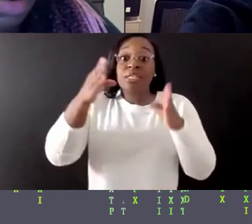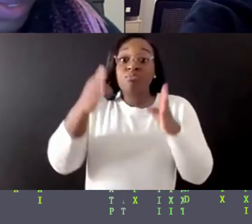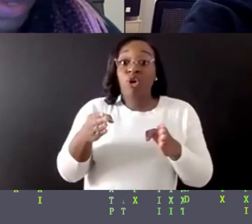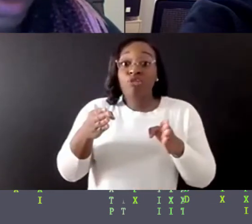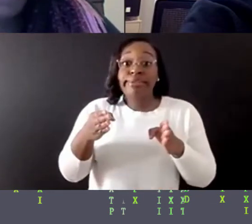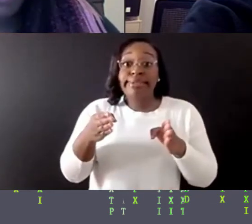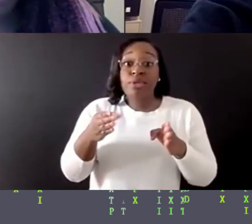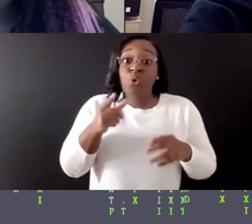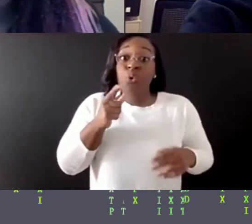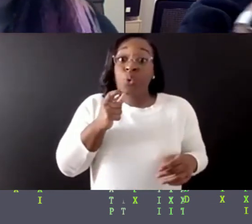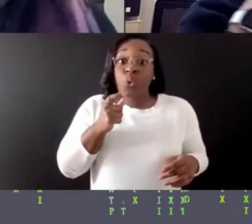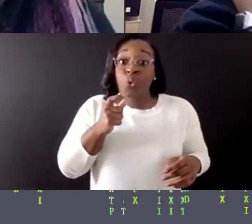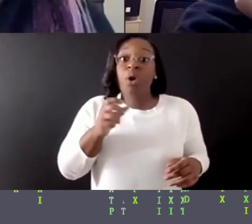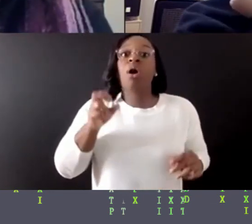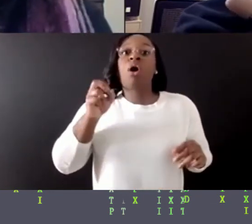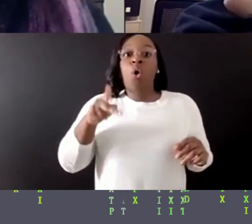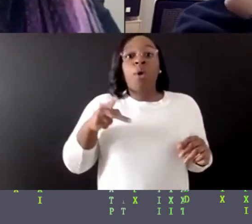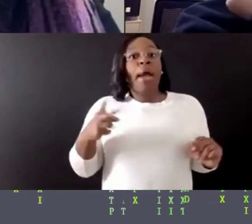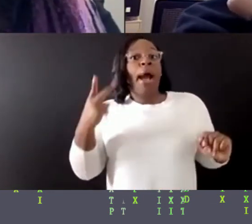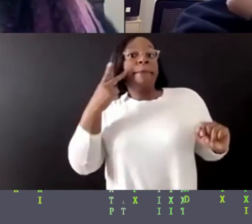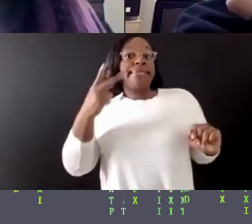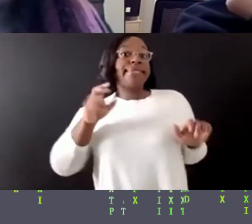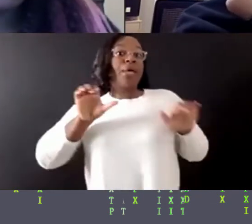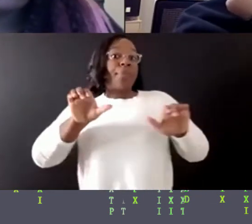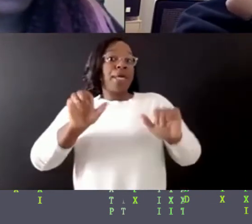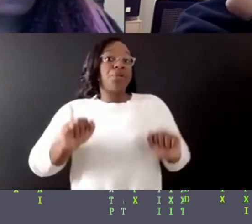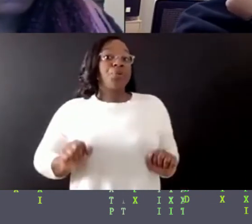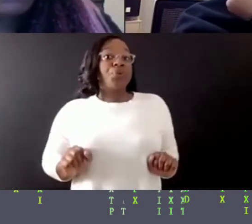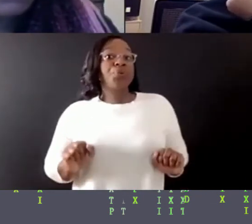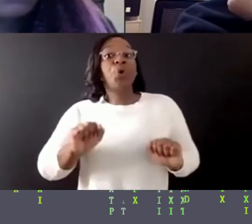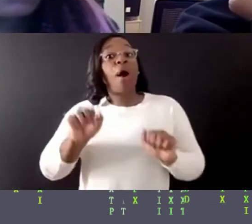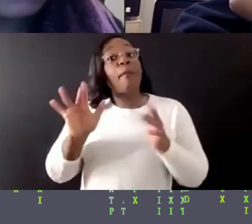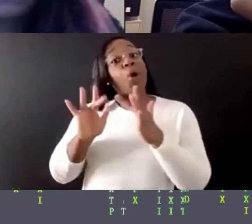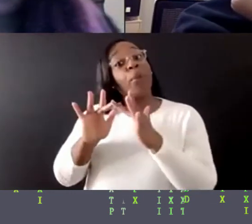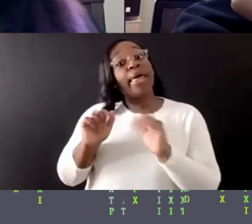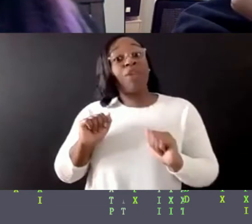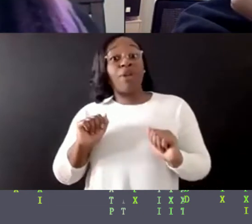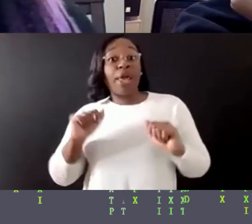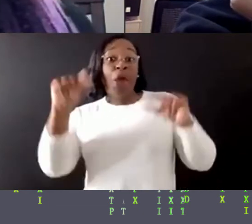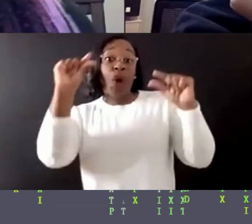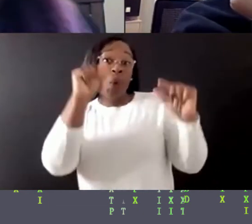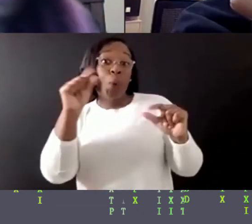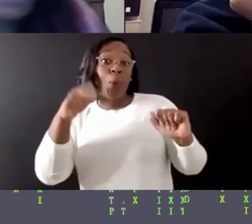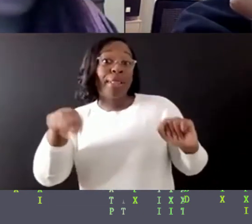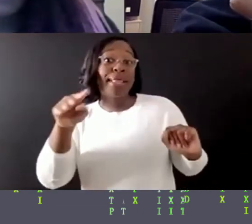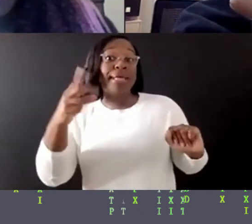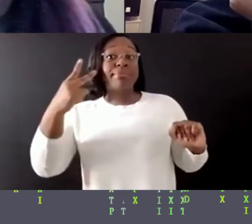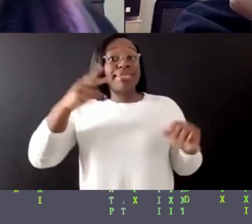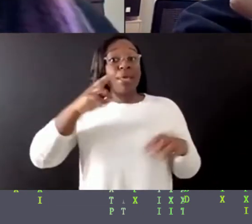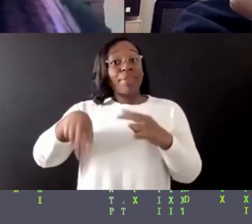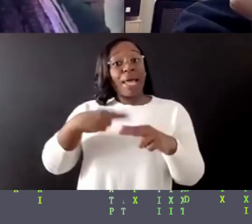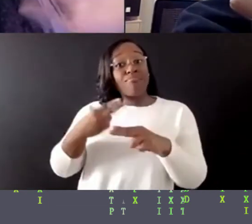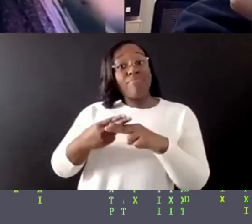Oh, okay. I'm going to go see what they do. Go on the internet, Google them, see what they about. Hey,